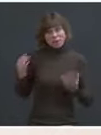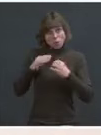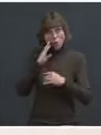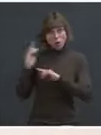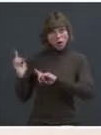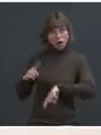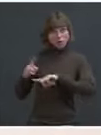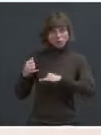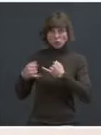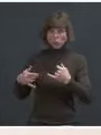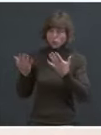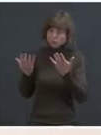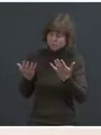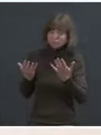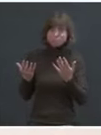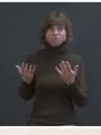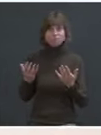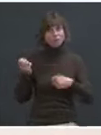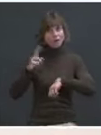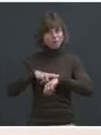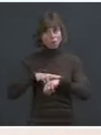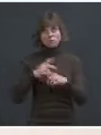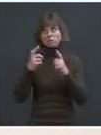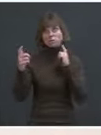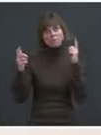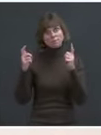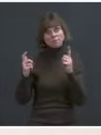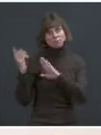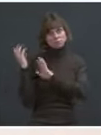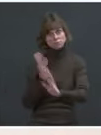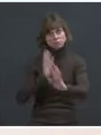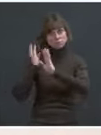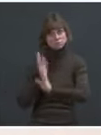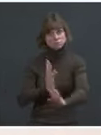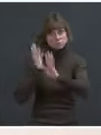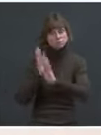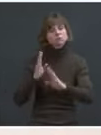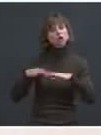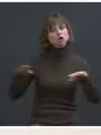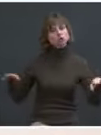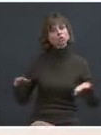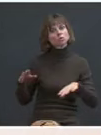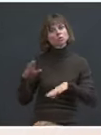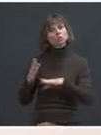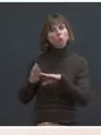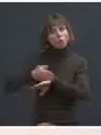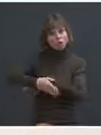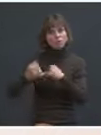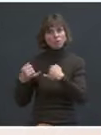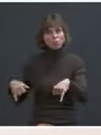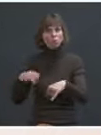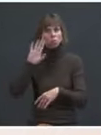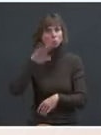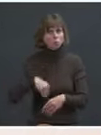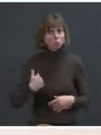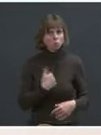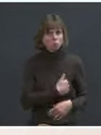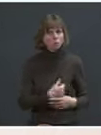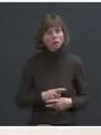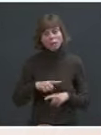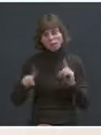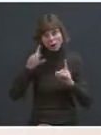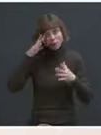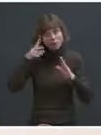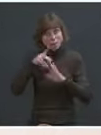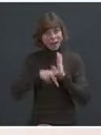of course, a large flow of children across the border. We recognize that, but that is that we made a policy decision because